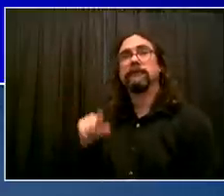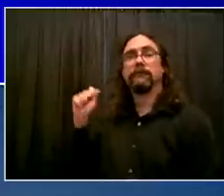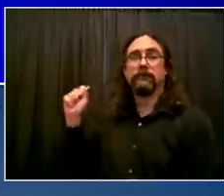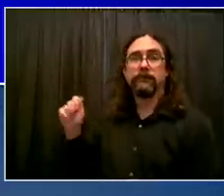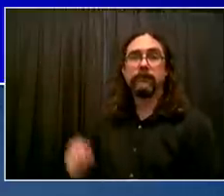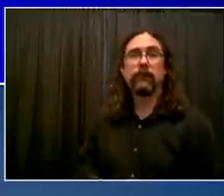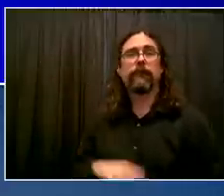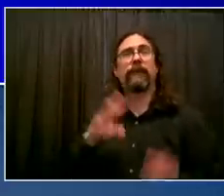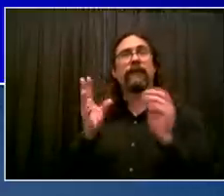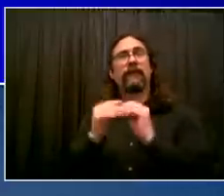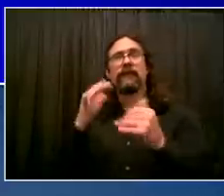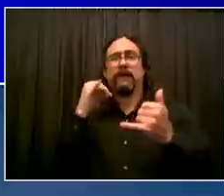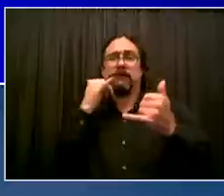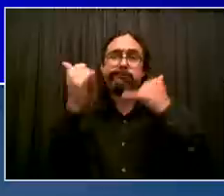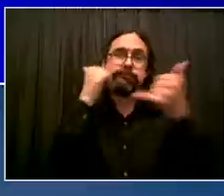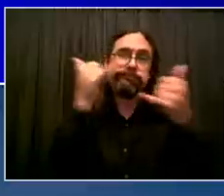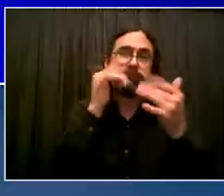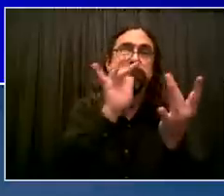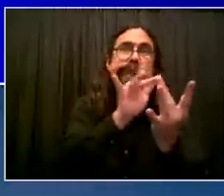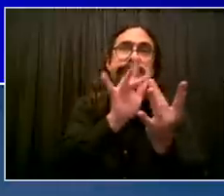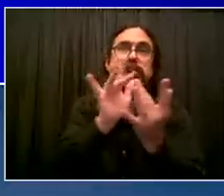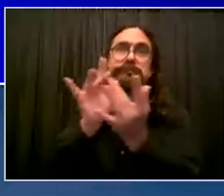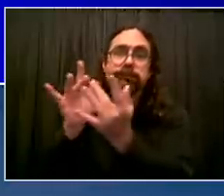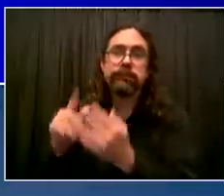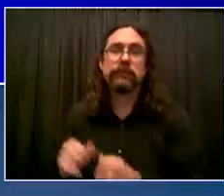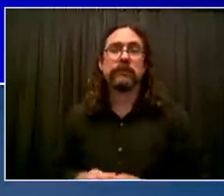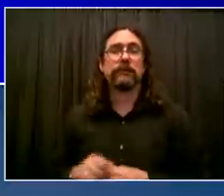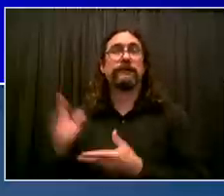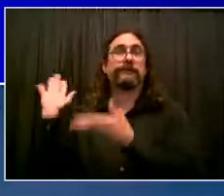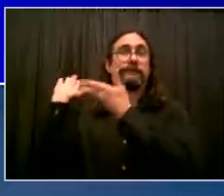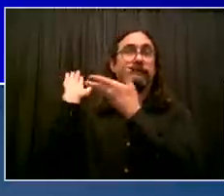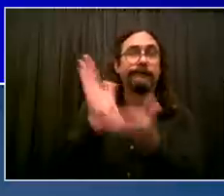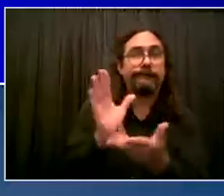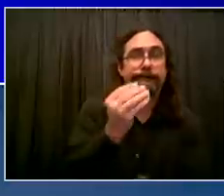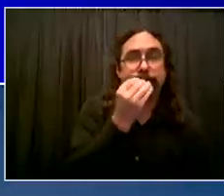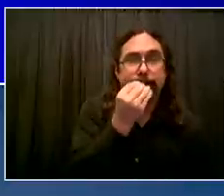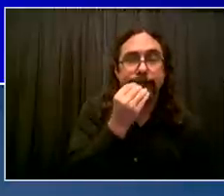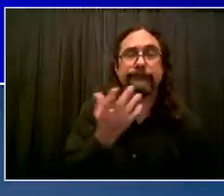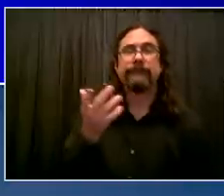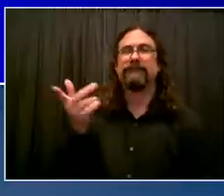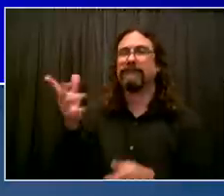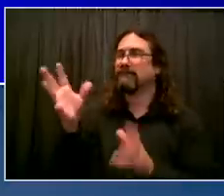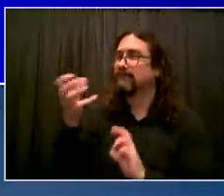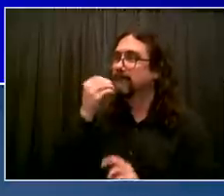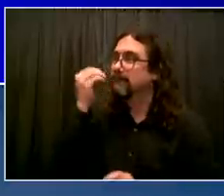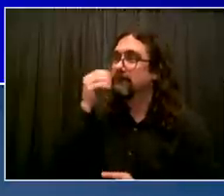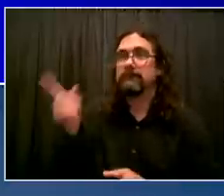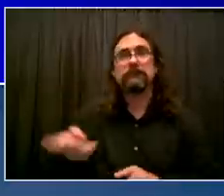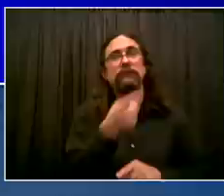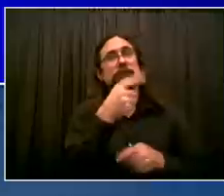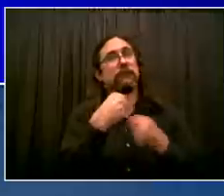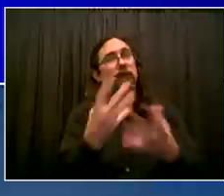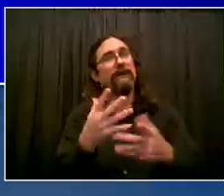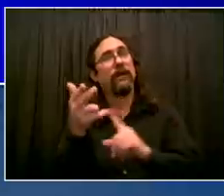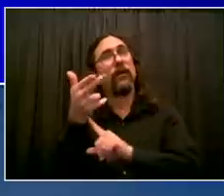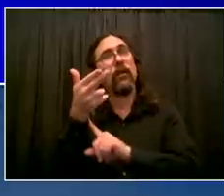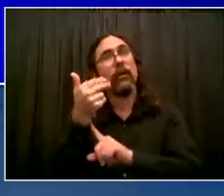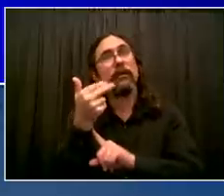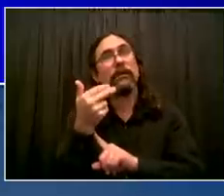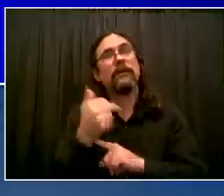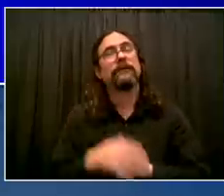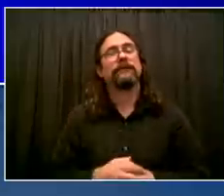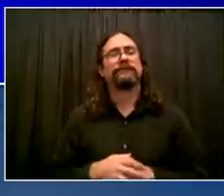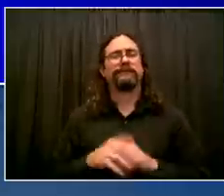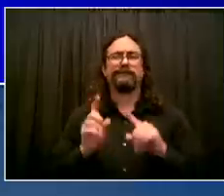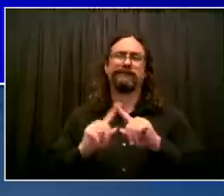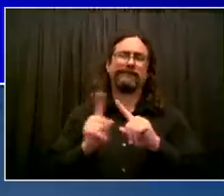well over 100,000 free meals. Also, the debris, folks' basements that got horribly affected by